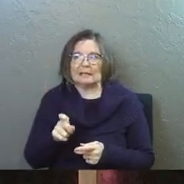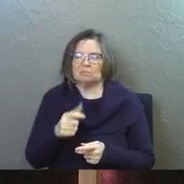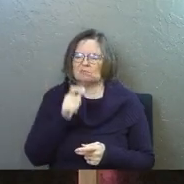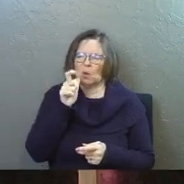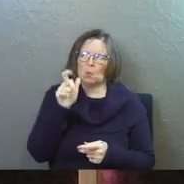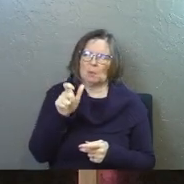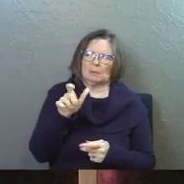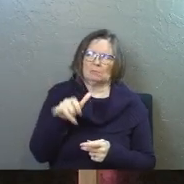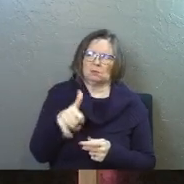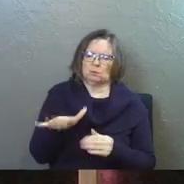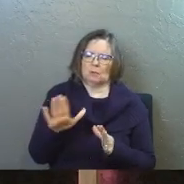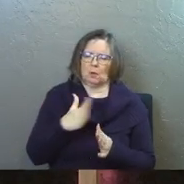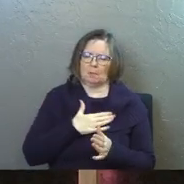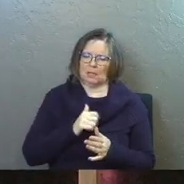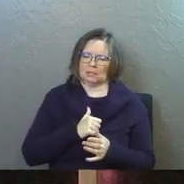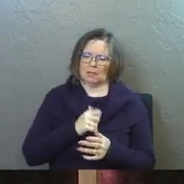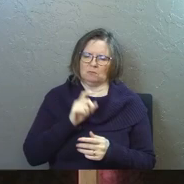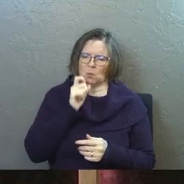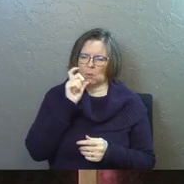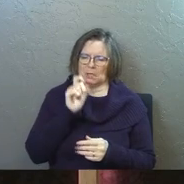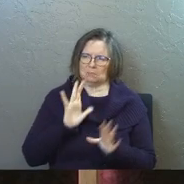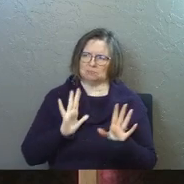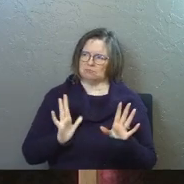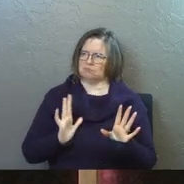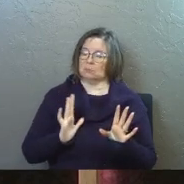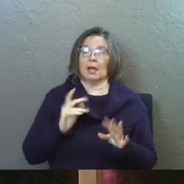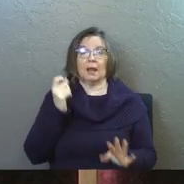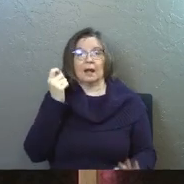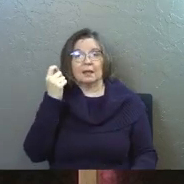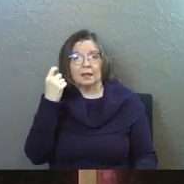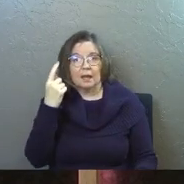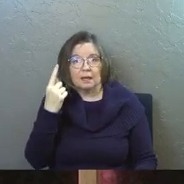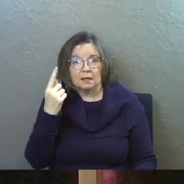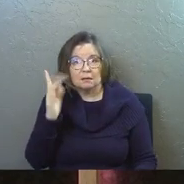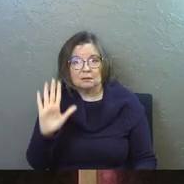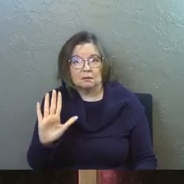necessarily to surrender ourselves to him. And I get it.